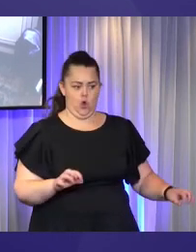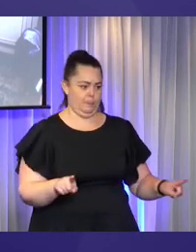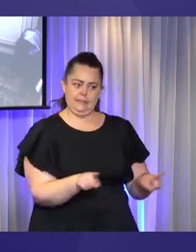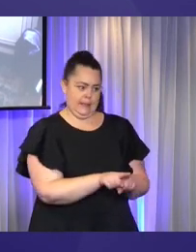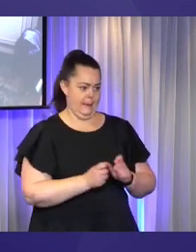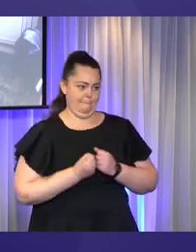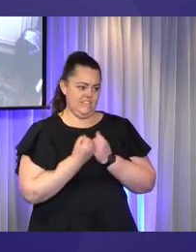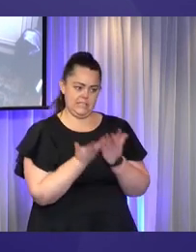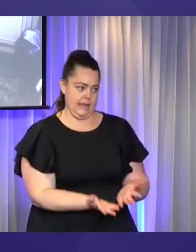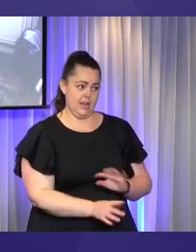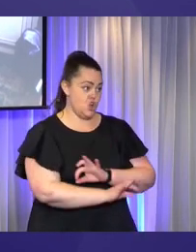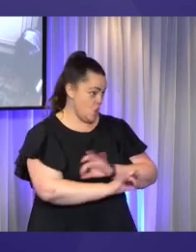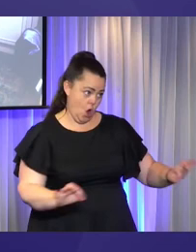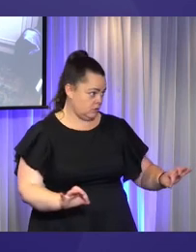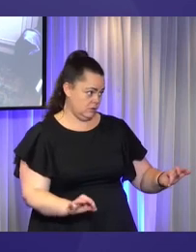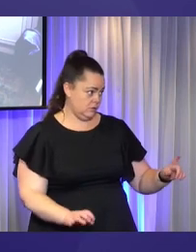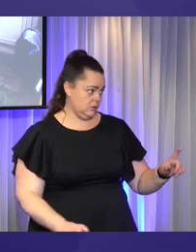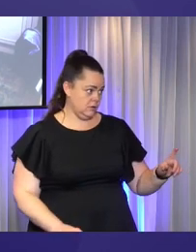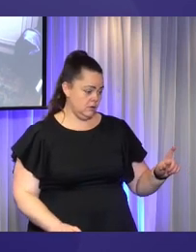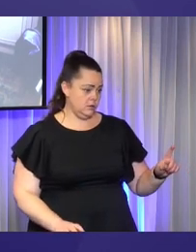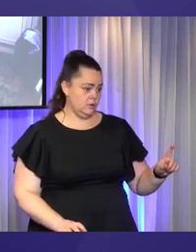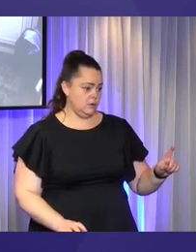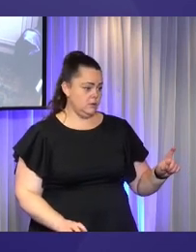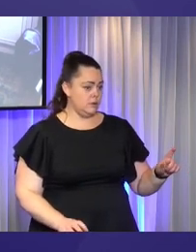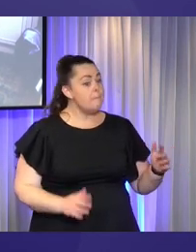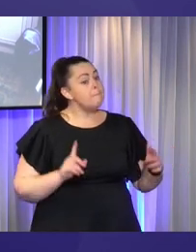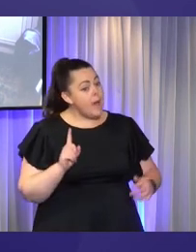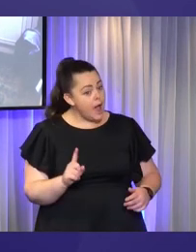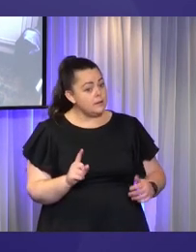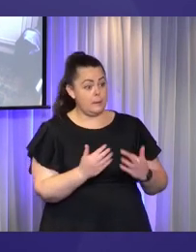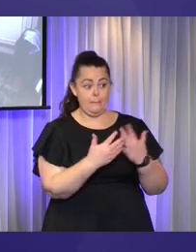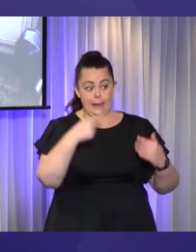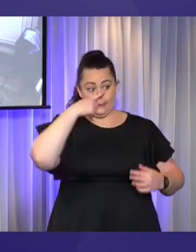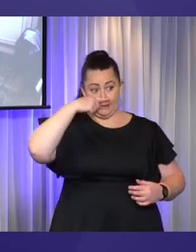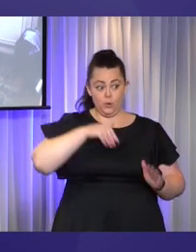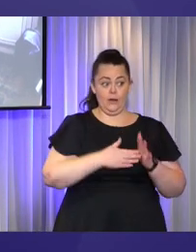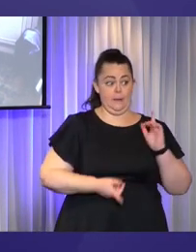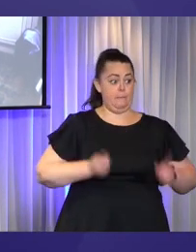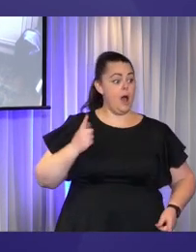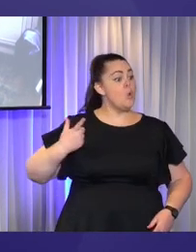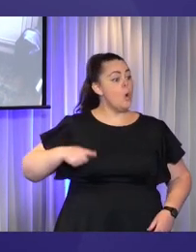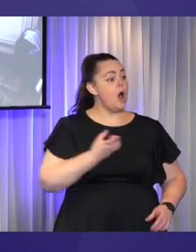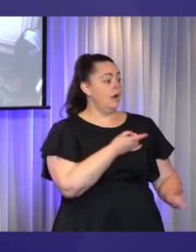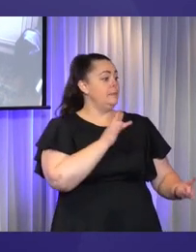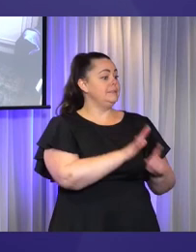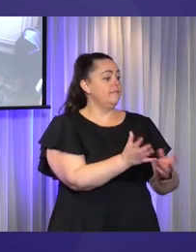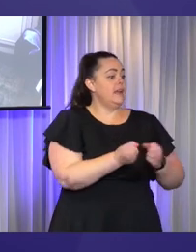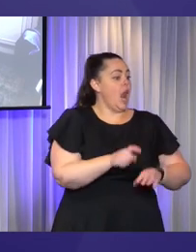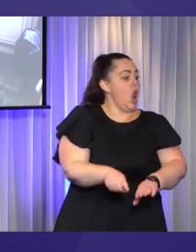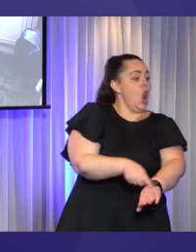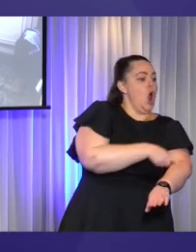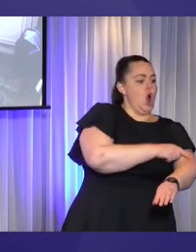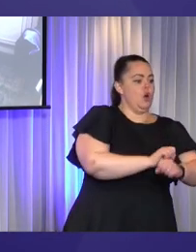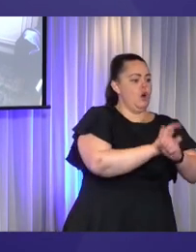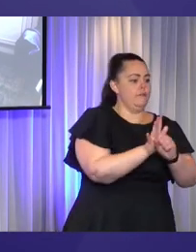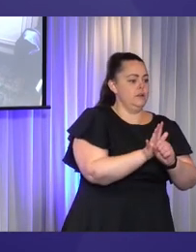unfortunately, people are going to find that out because a lot of folk are getting on COVID now. So they do know what brain fog fatigue